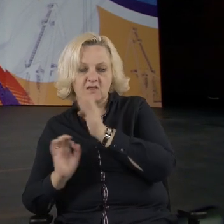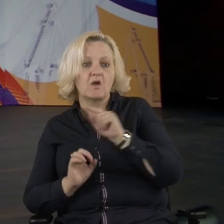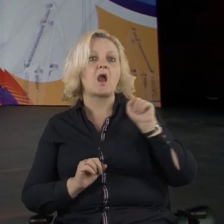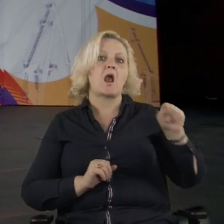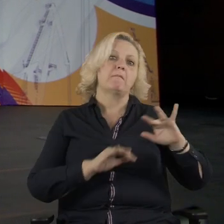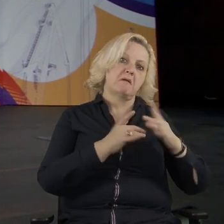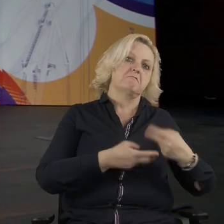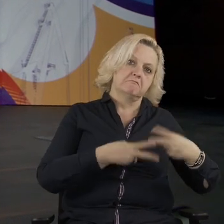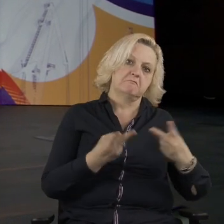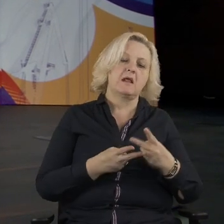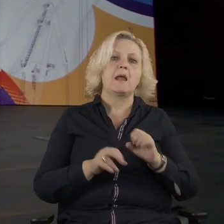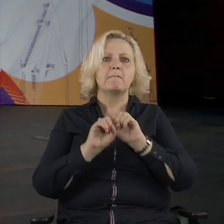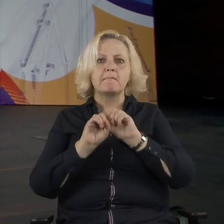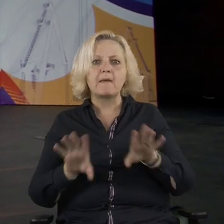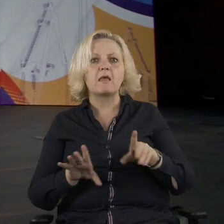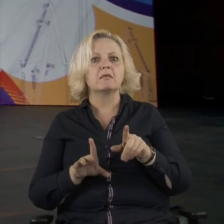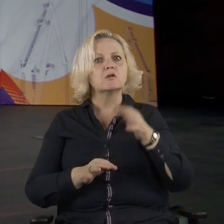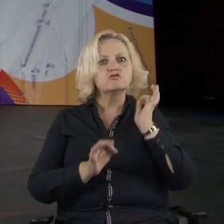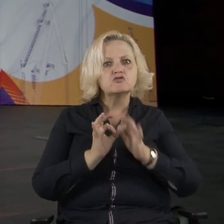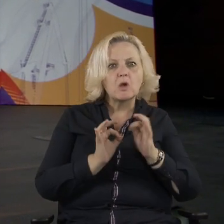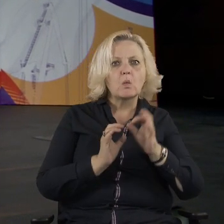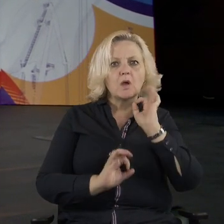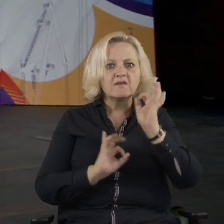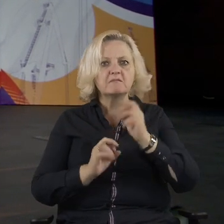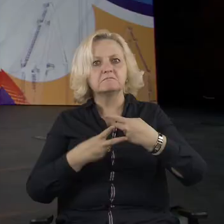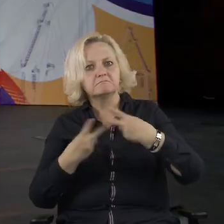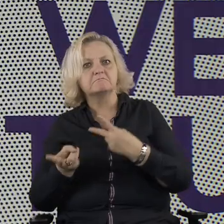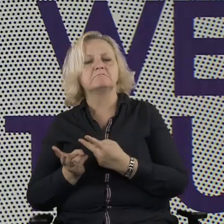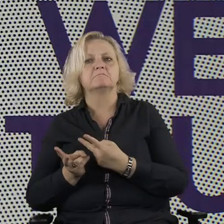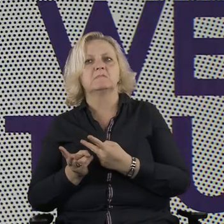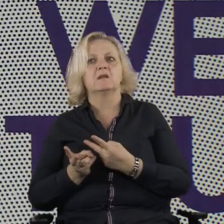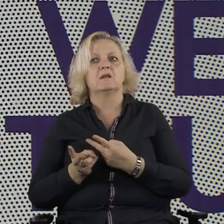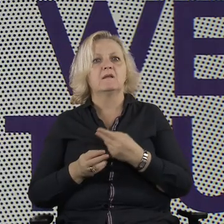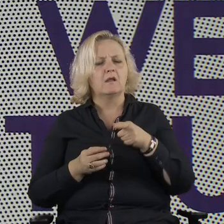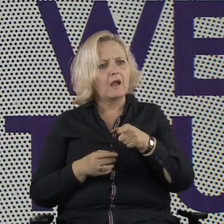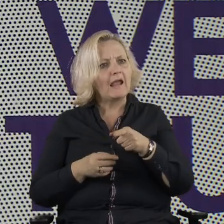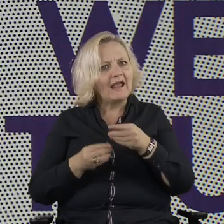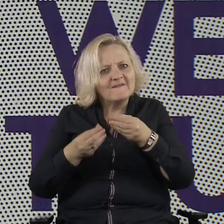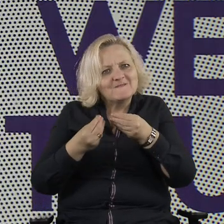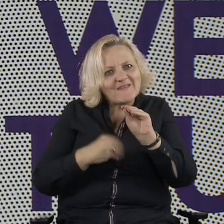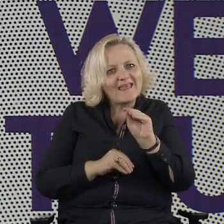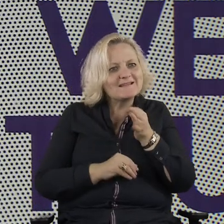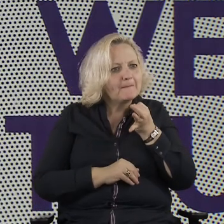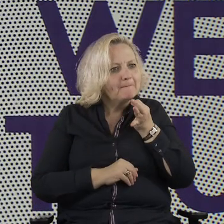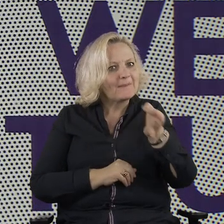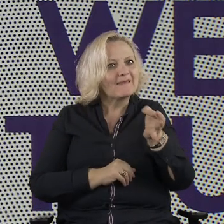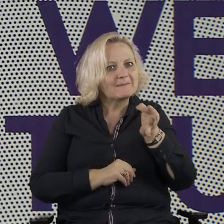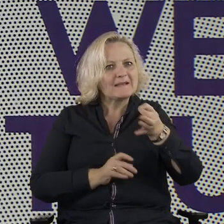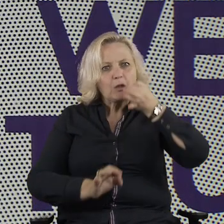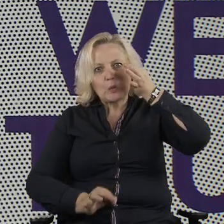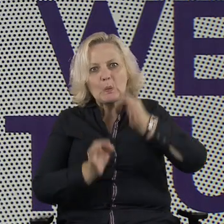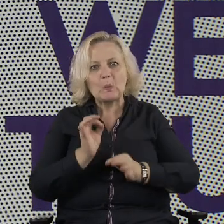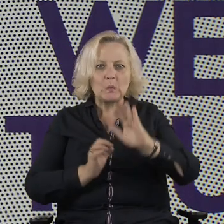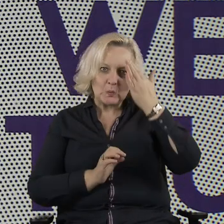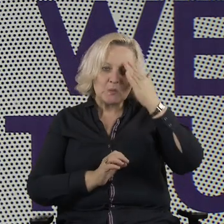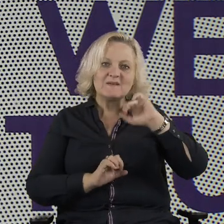detailed in its approach to the issue and would be asking harder, more difficult questions. We could really feel the pulse of the entire